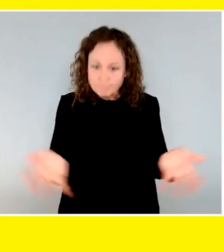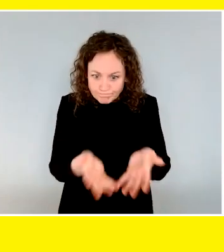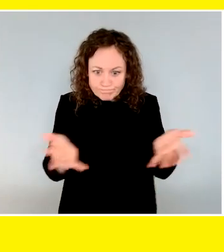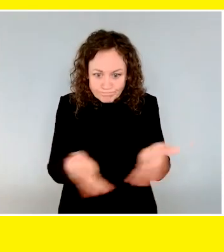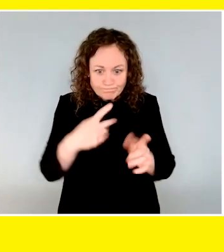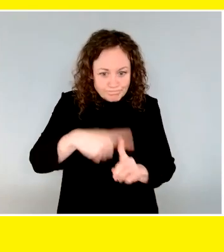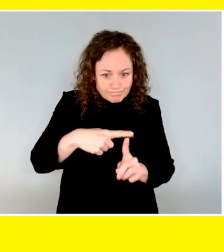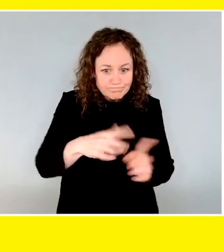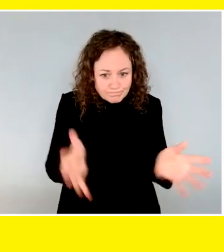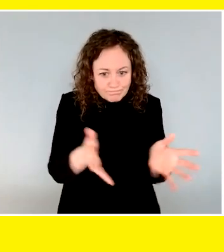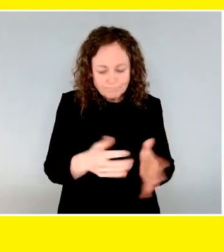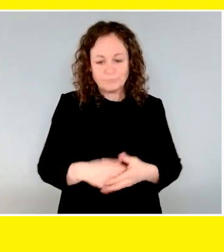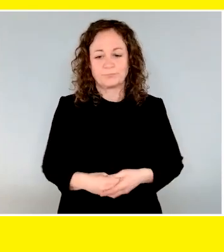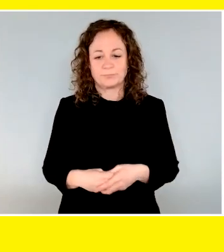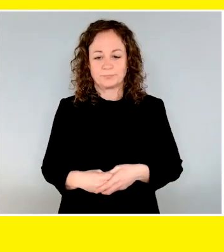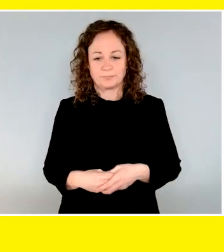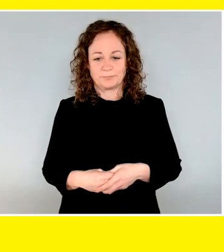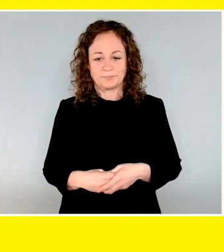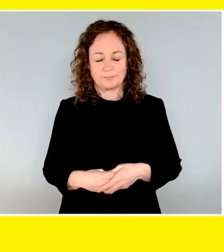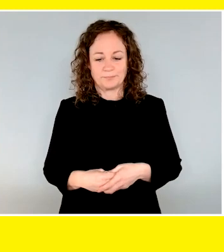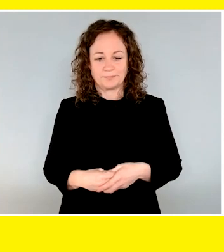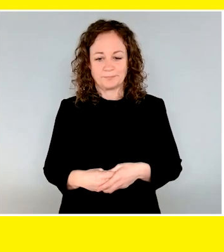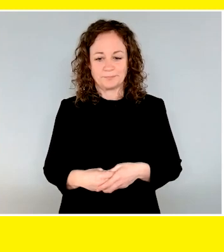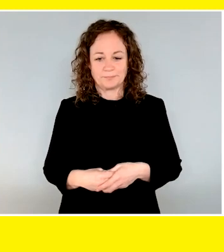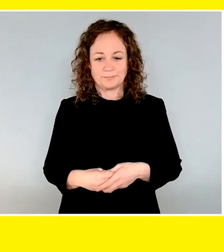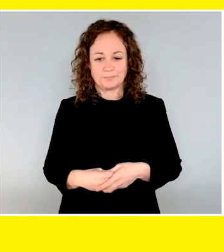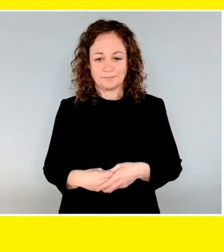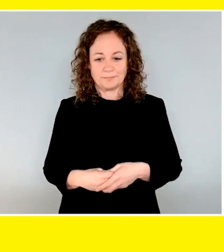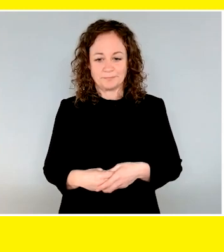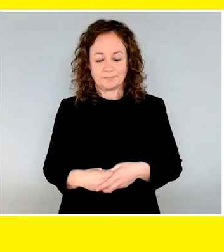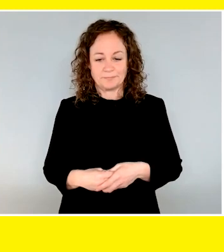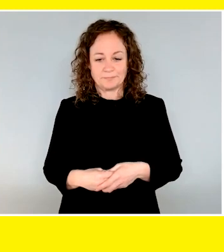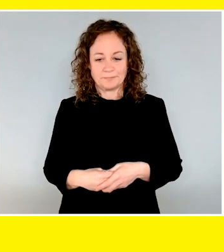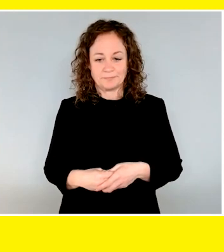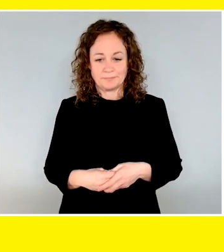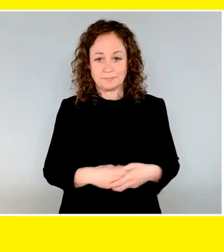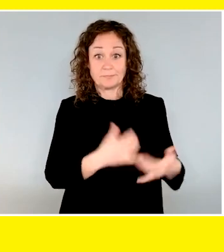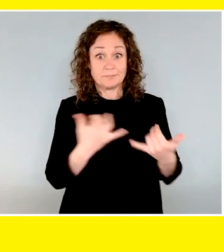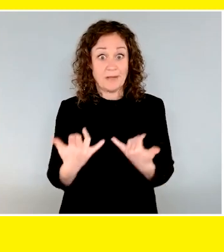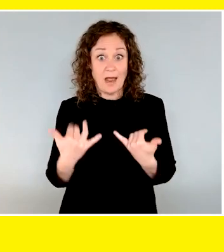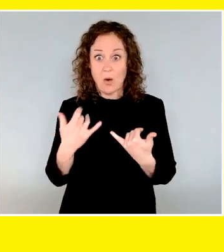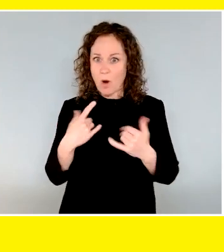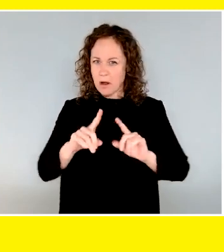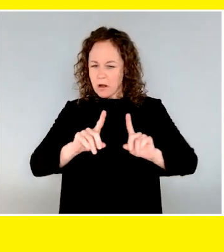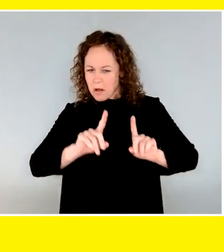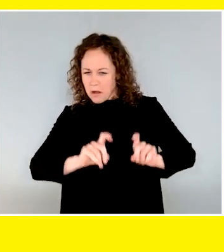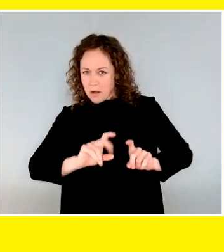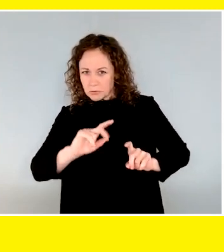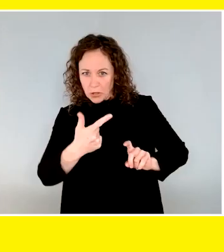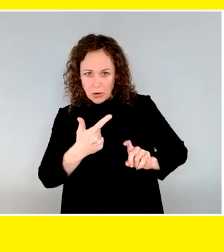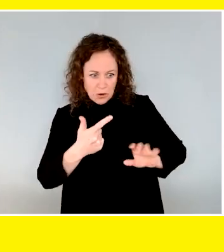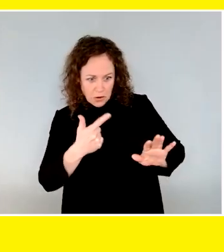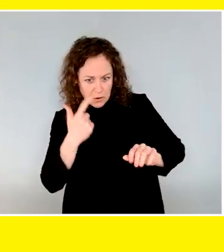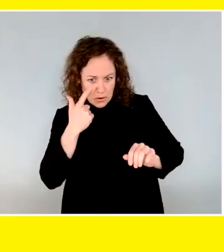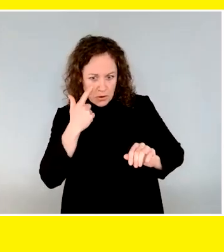A dog in a harness with the trainer approach a curb. To test the dog's understanding and strengthen the behavior, the trainer will